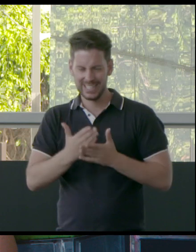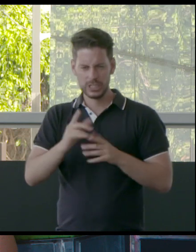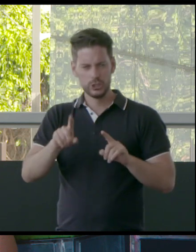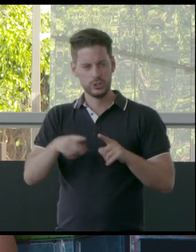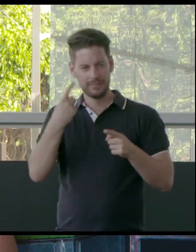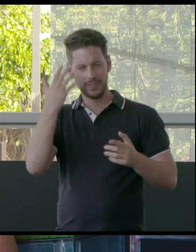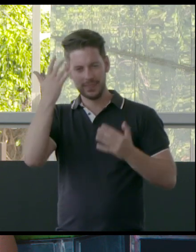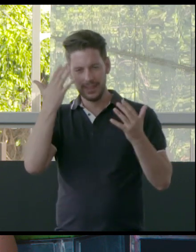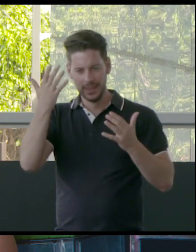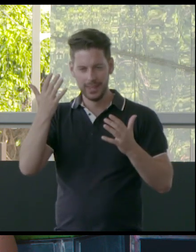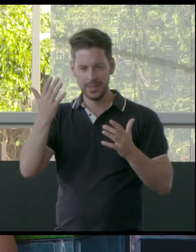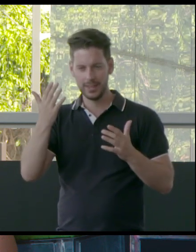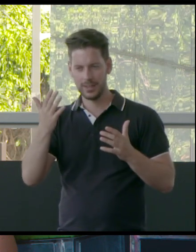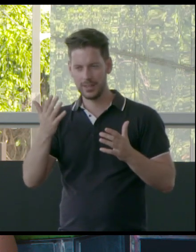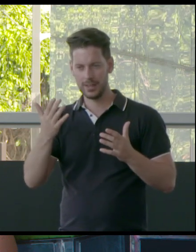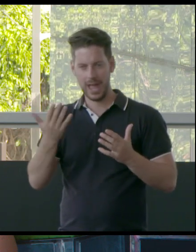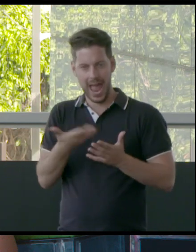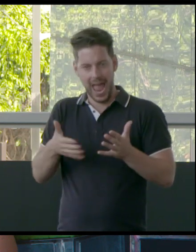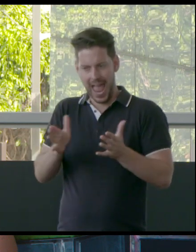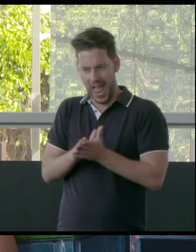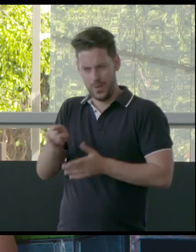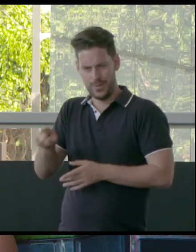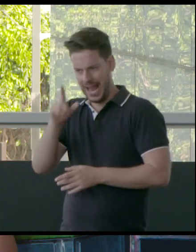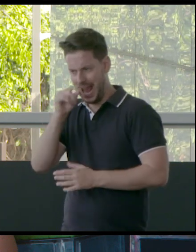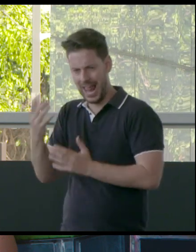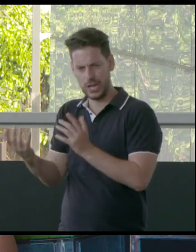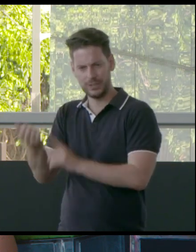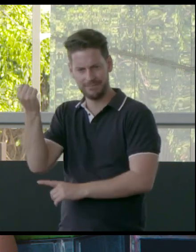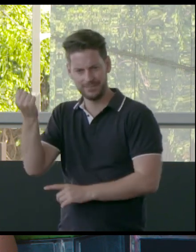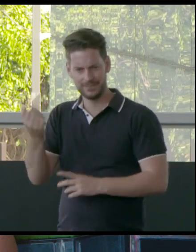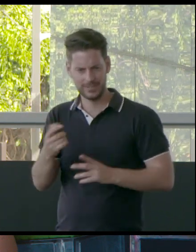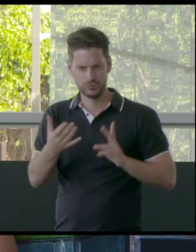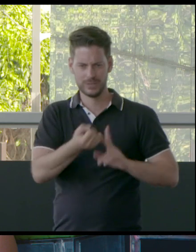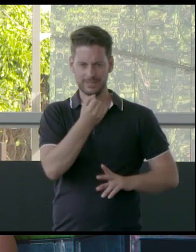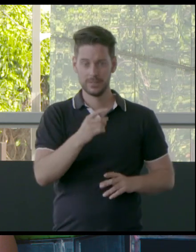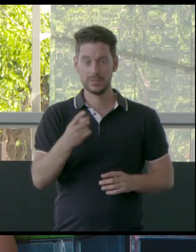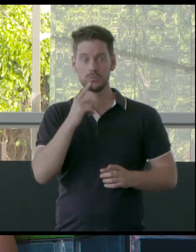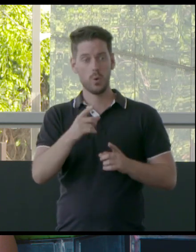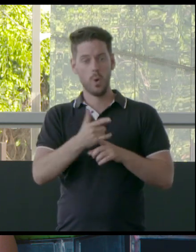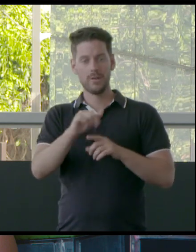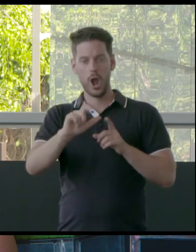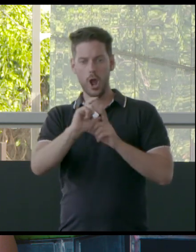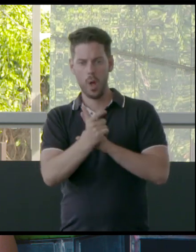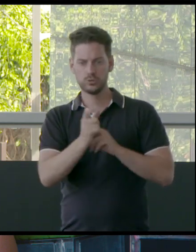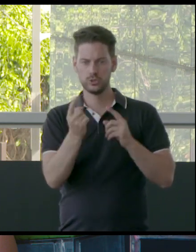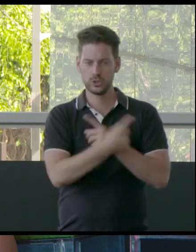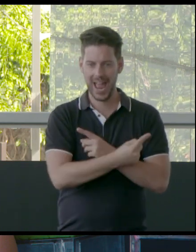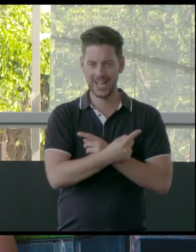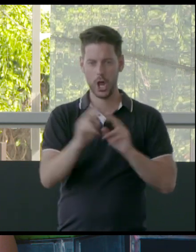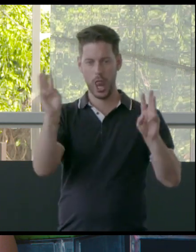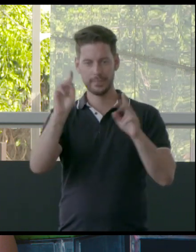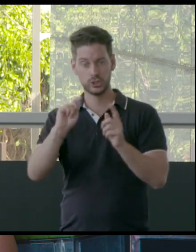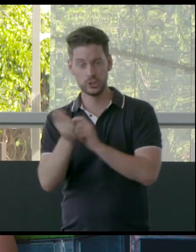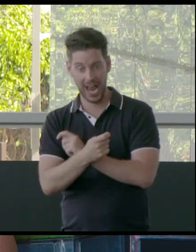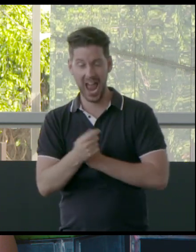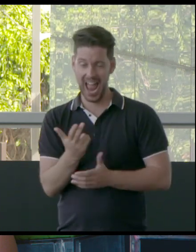on how we're able to do that. And I talked about, you know, the cultural change as a climate change, and artists were